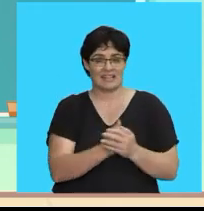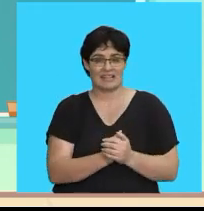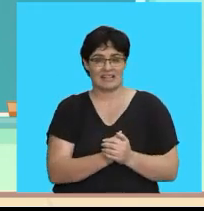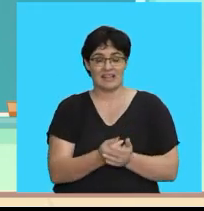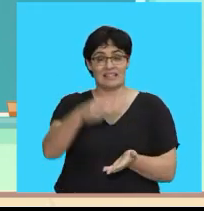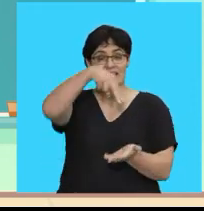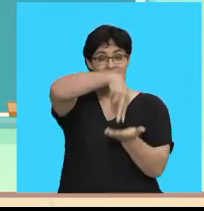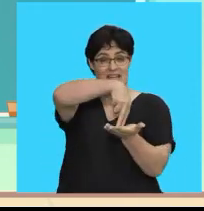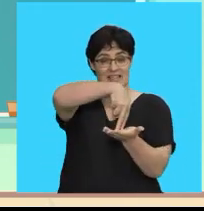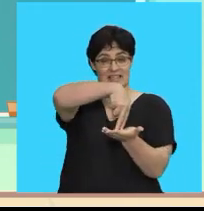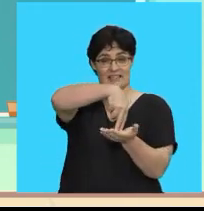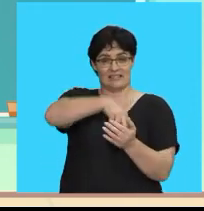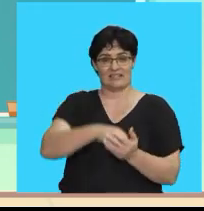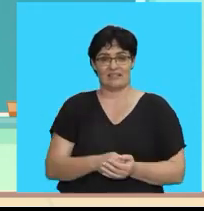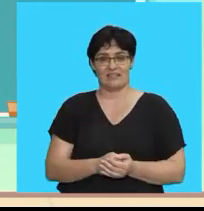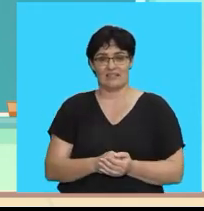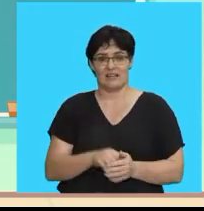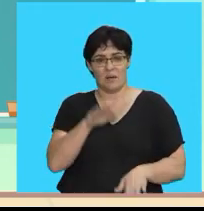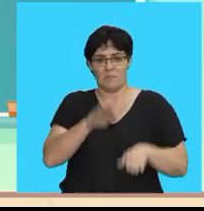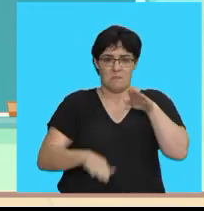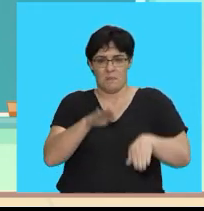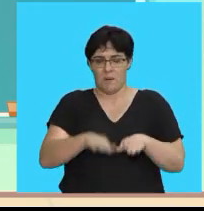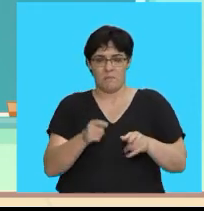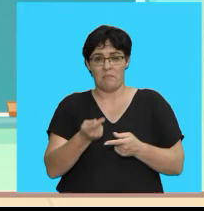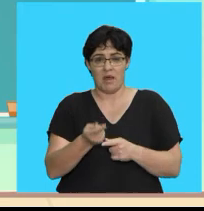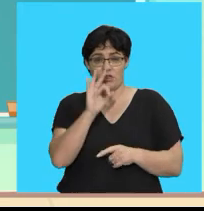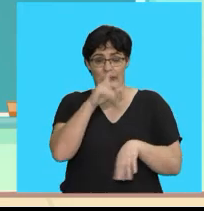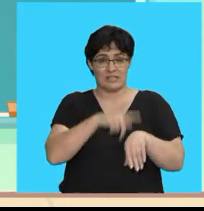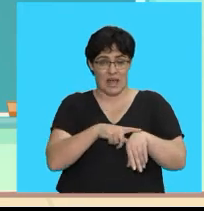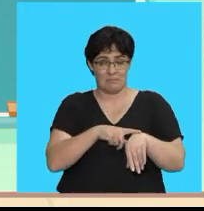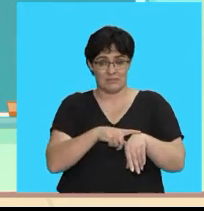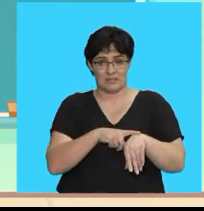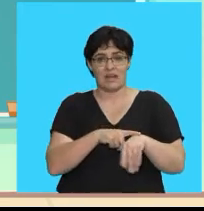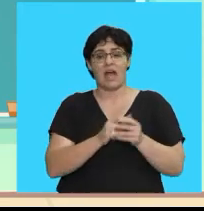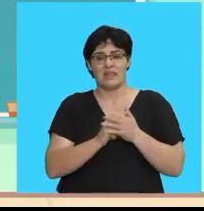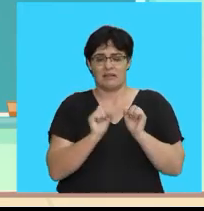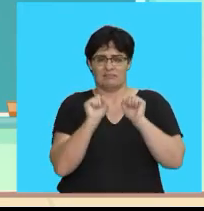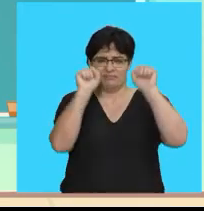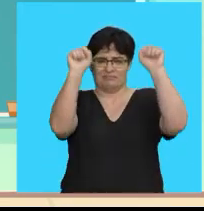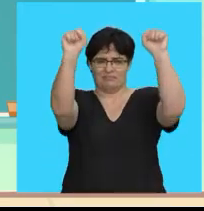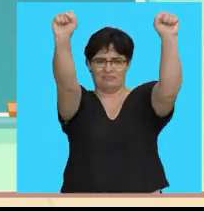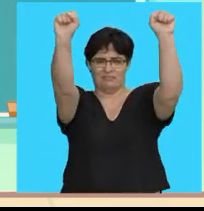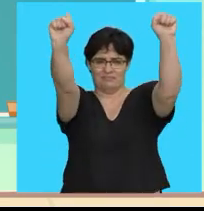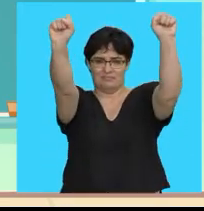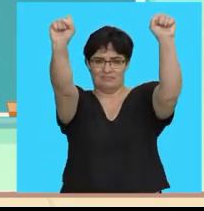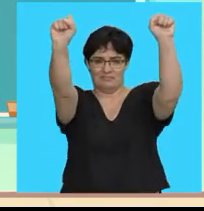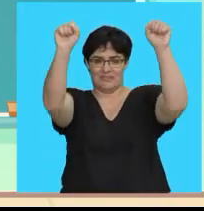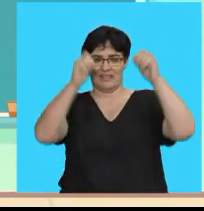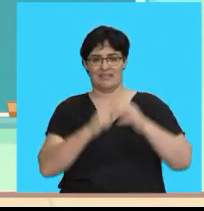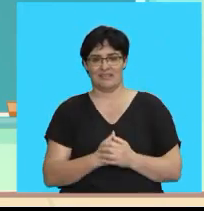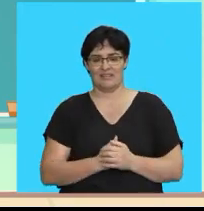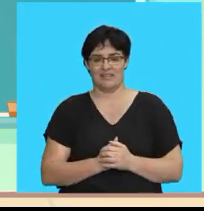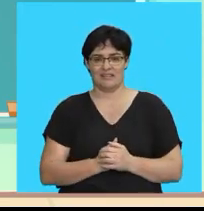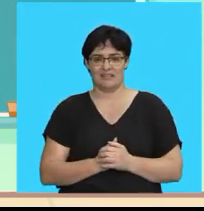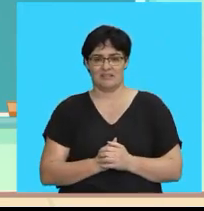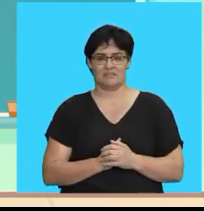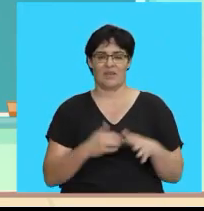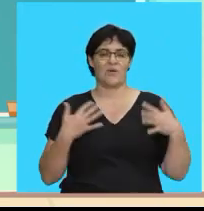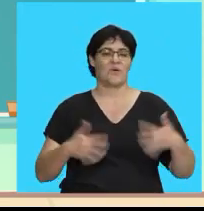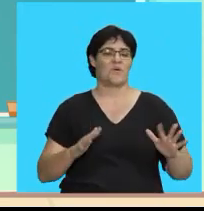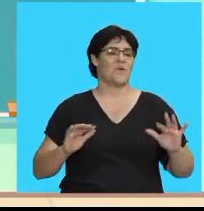again Stand up Stomp your feet three times And then stretch your arms up in the air